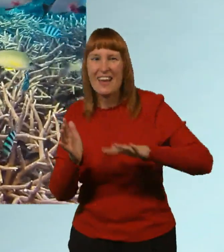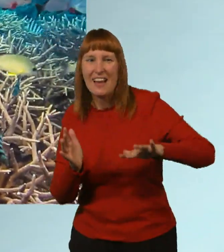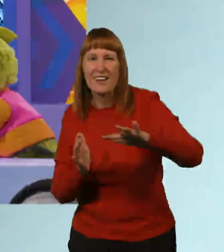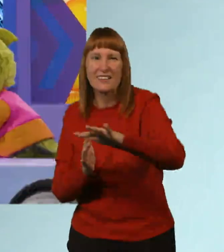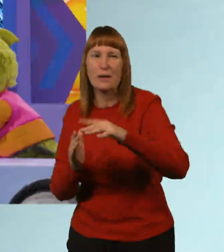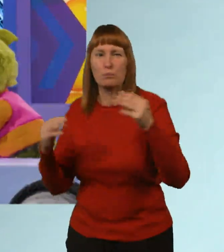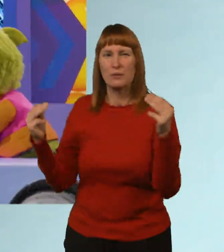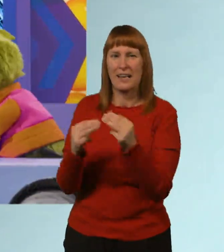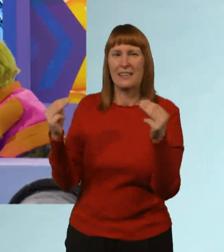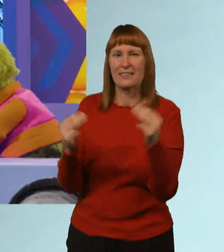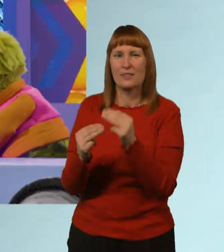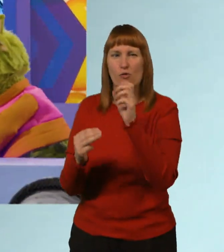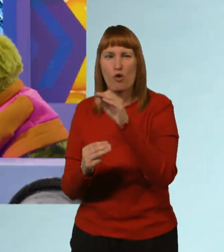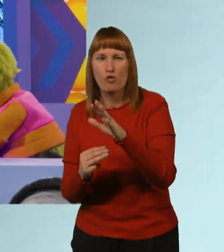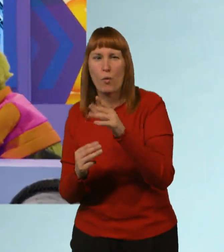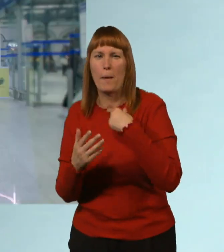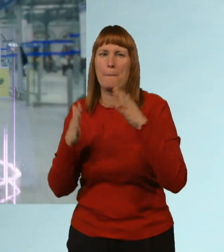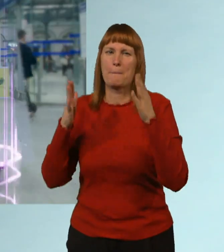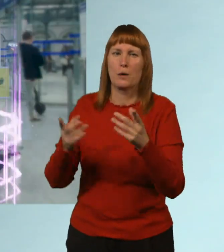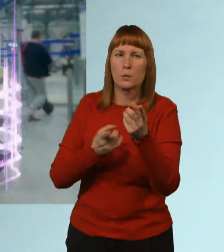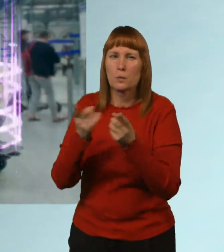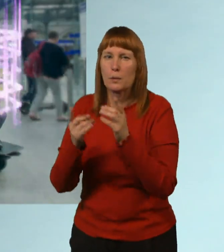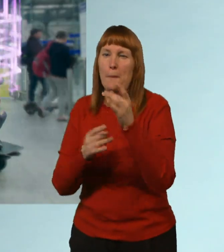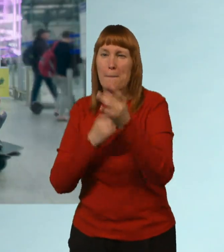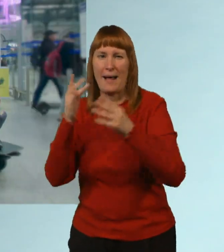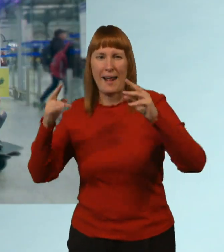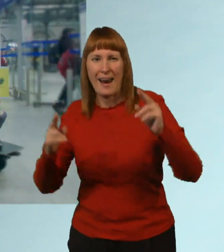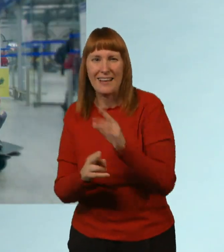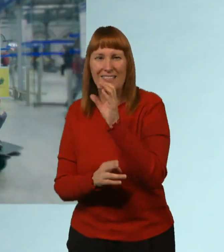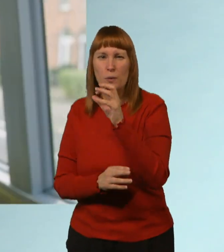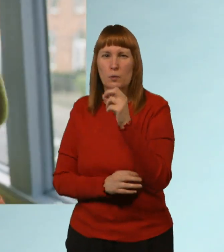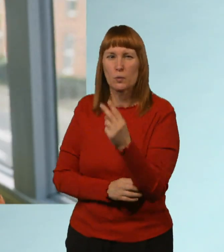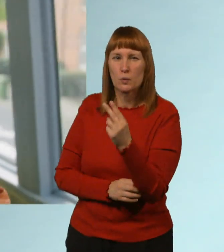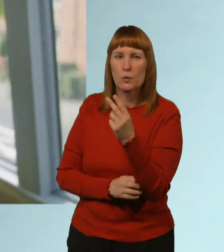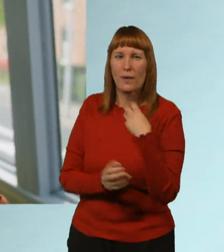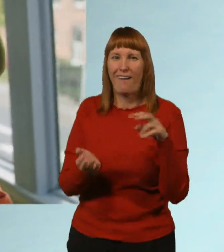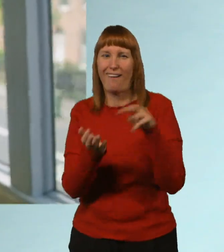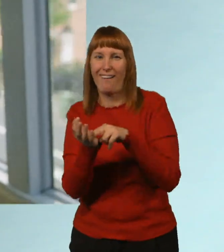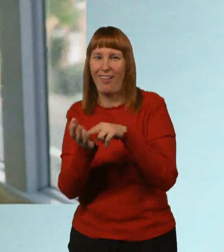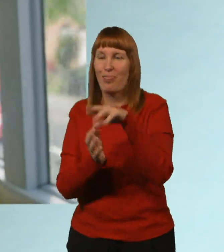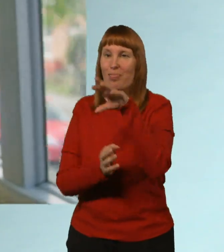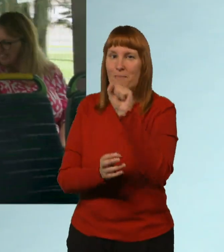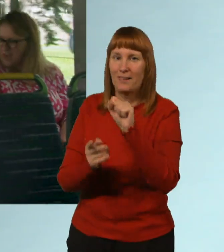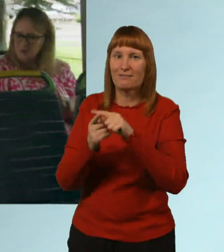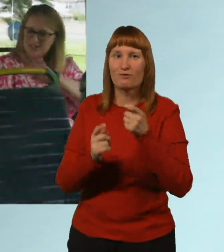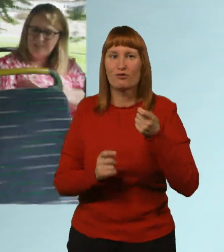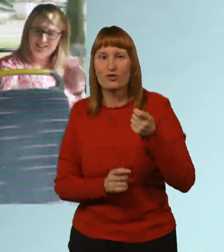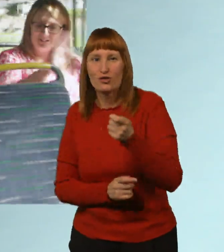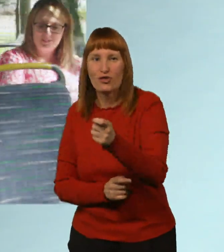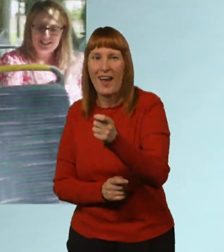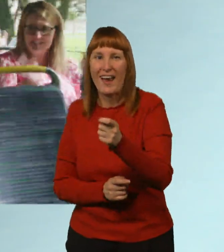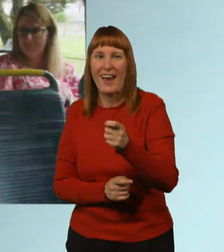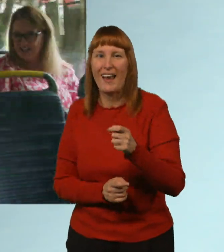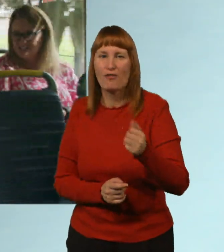sea Protect the coral we must do Make less CO2 So hop on the bus or the train